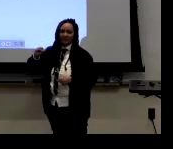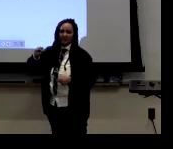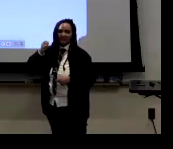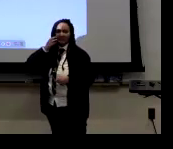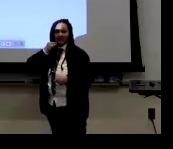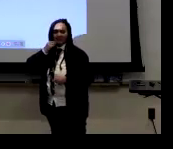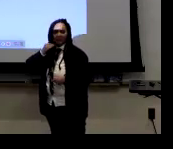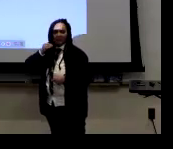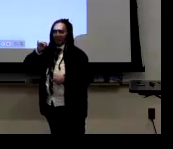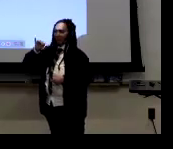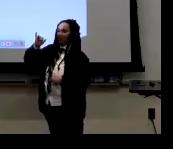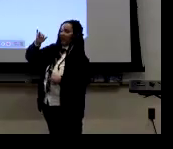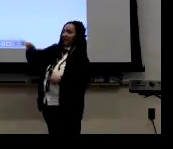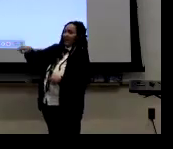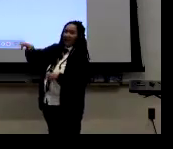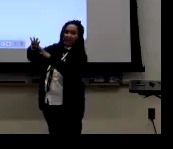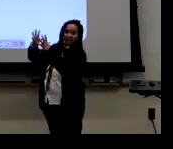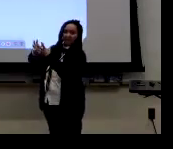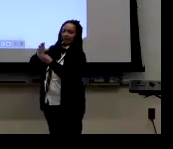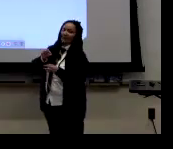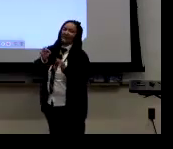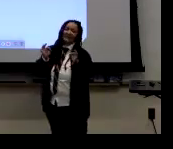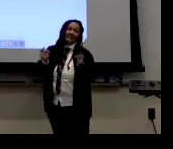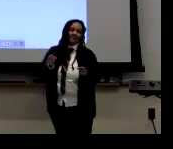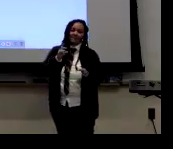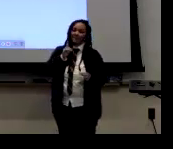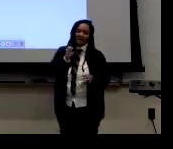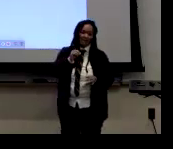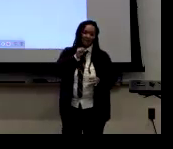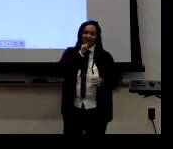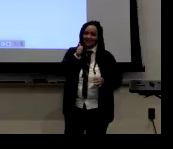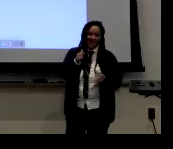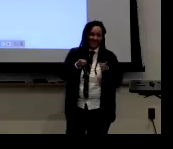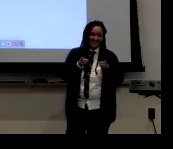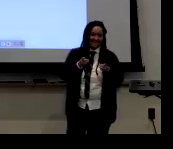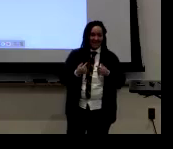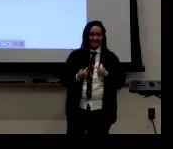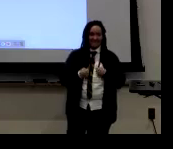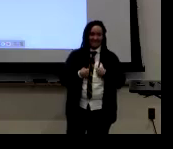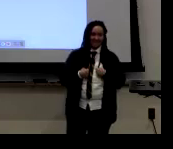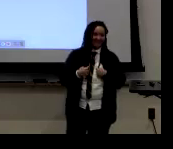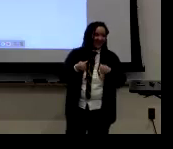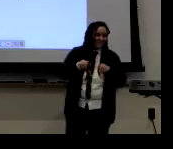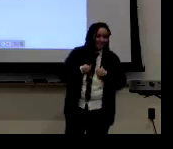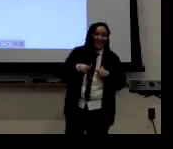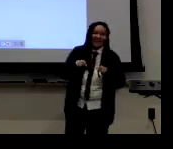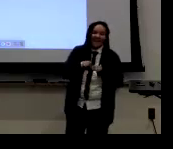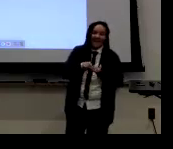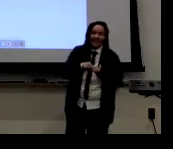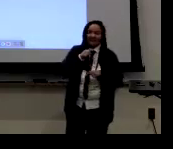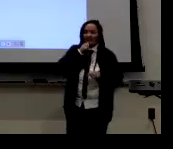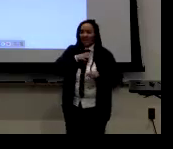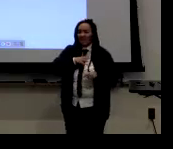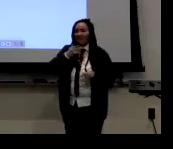also, you know, people who are cisgendered, um, that's their experience. And it definitely does not explain my